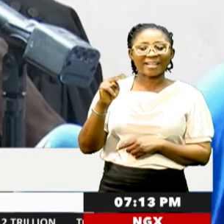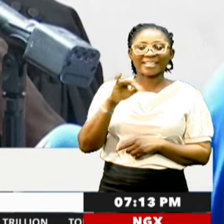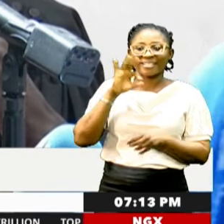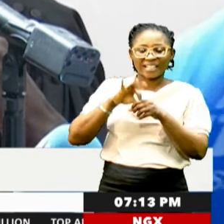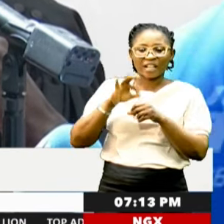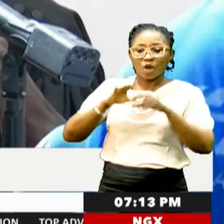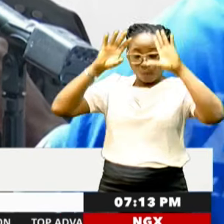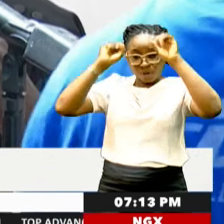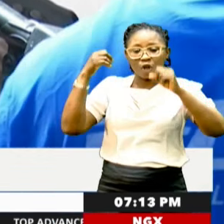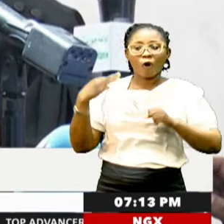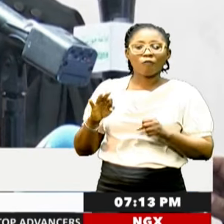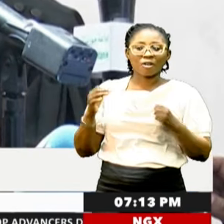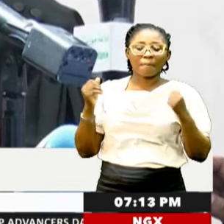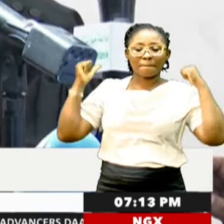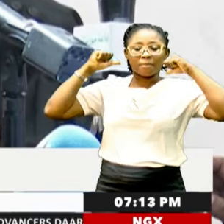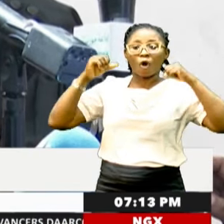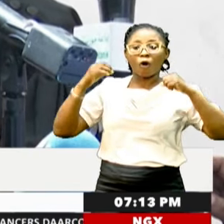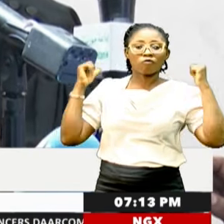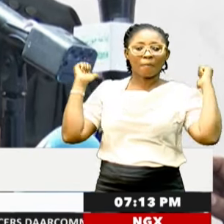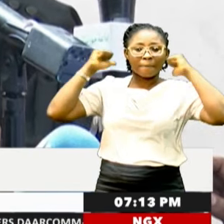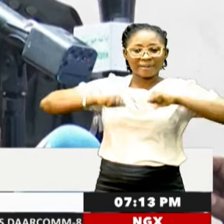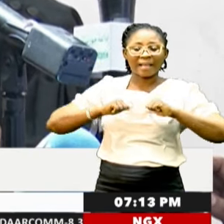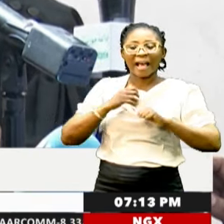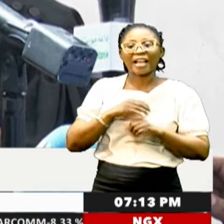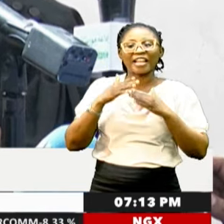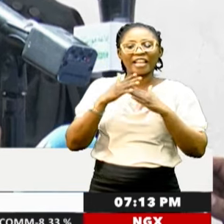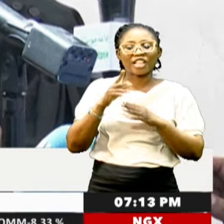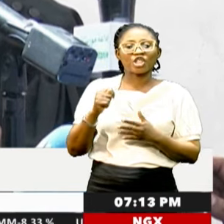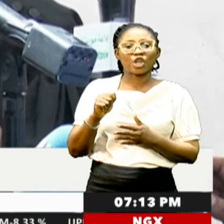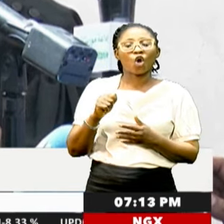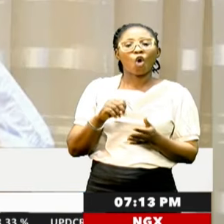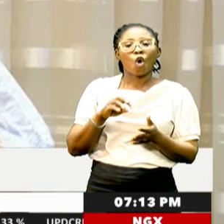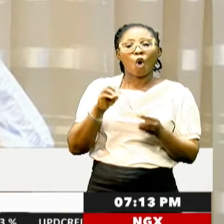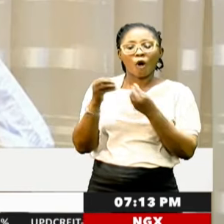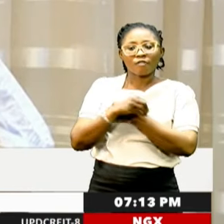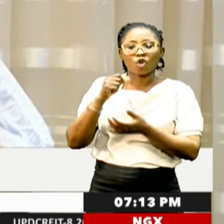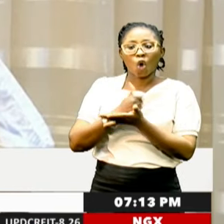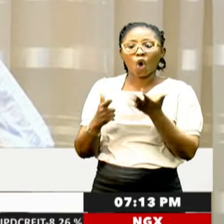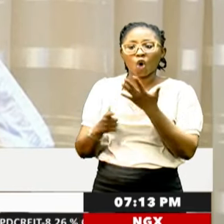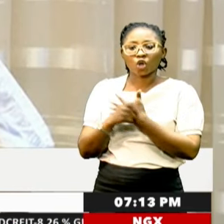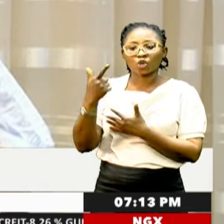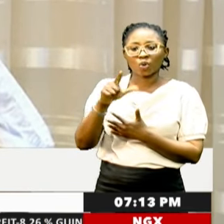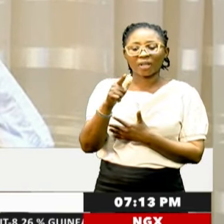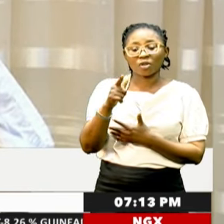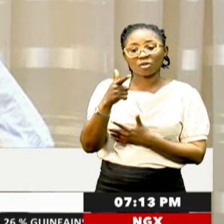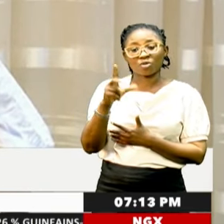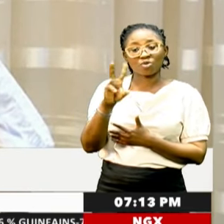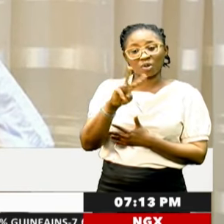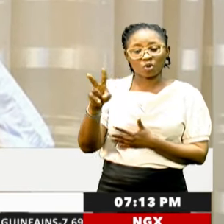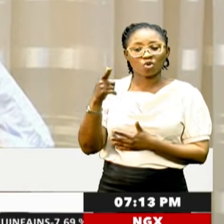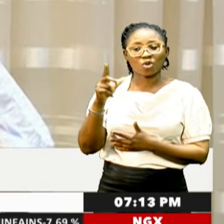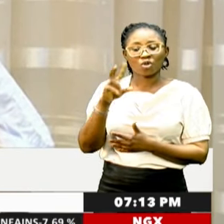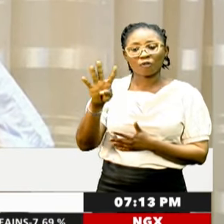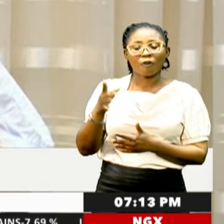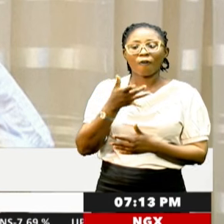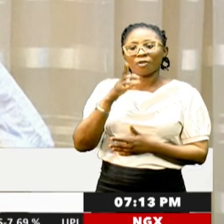Republic of Mauritania and he will assume office on August 2, 2024. The 67-year-old former